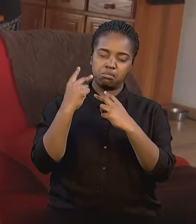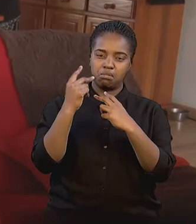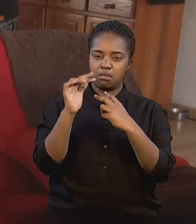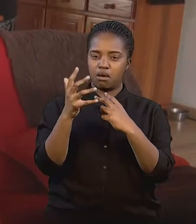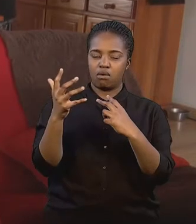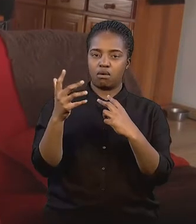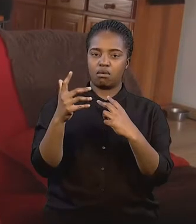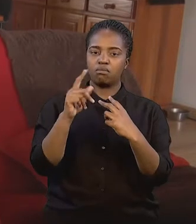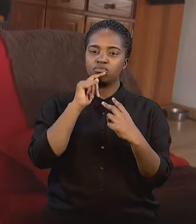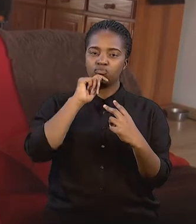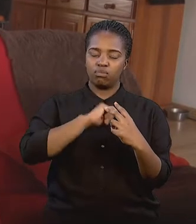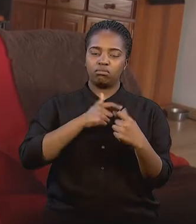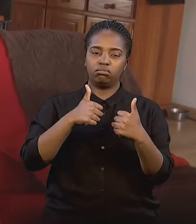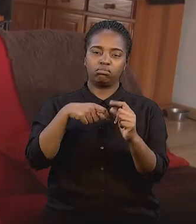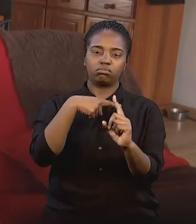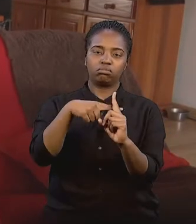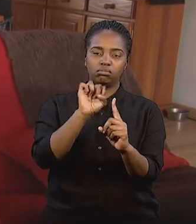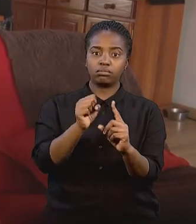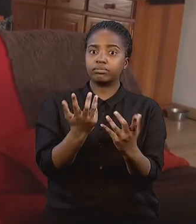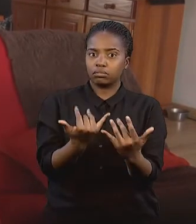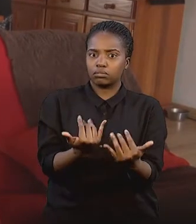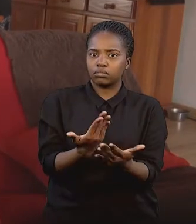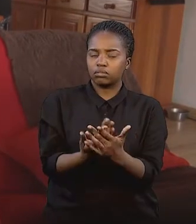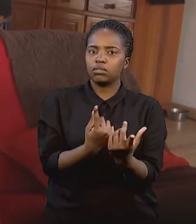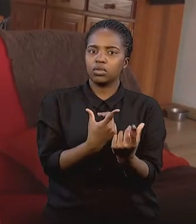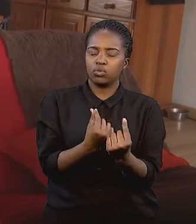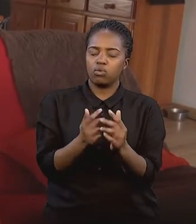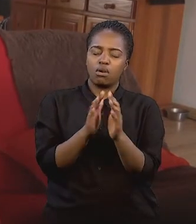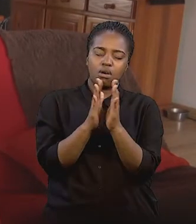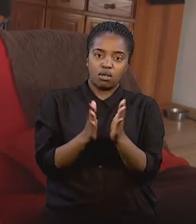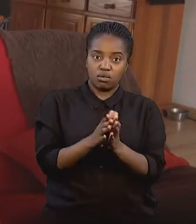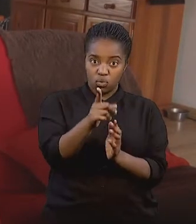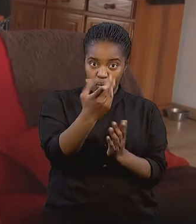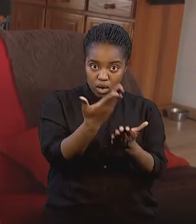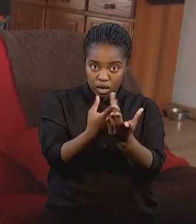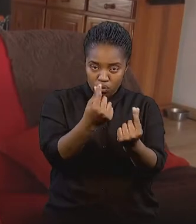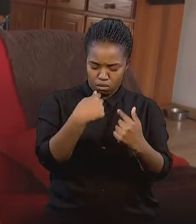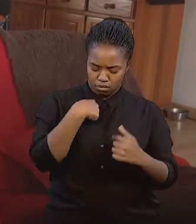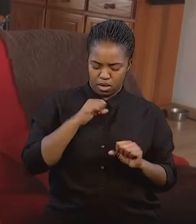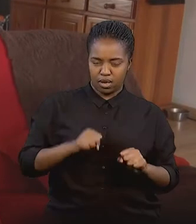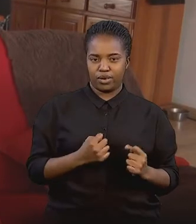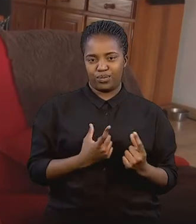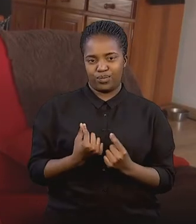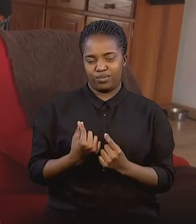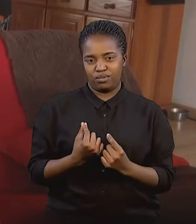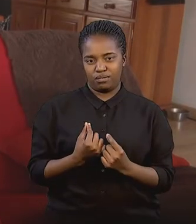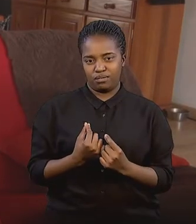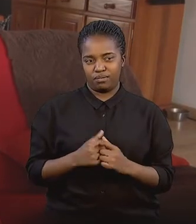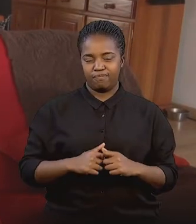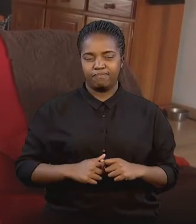rehab, it was literally all for the good because today I can do everything you can do except for walk.